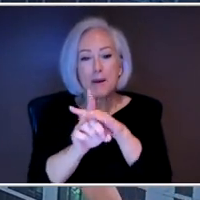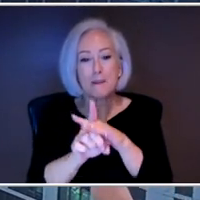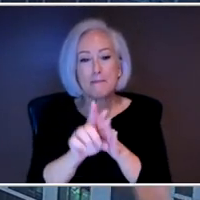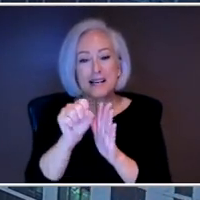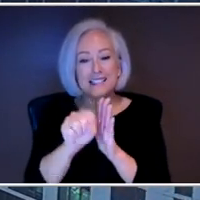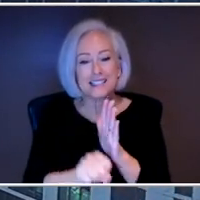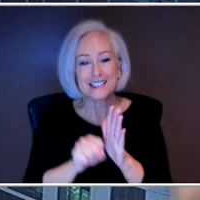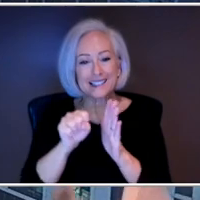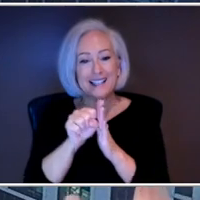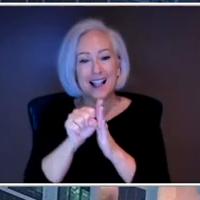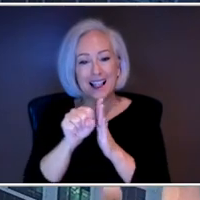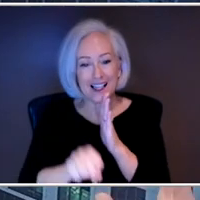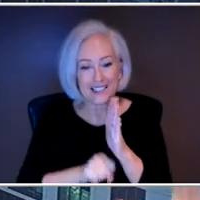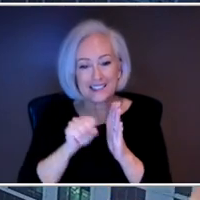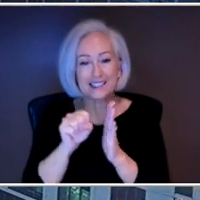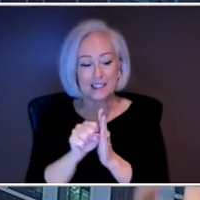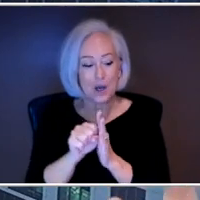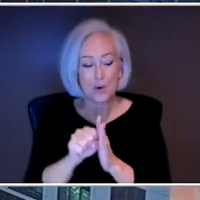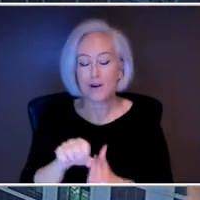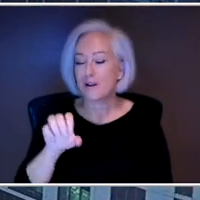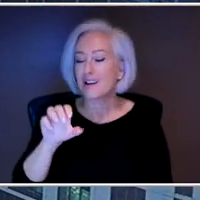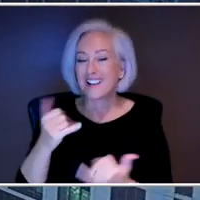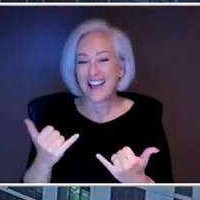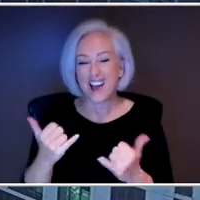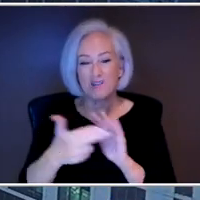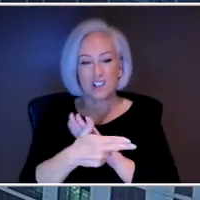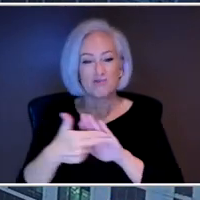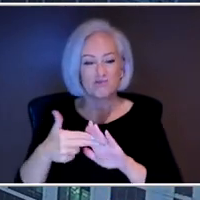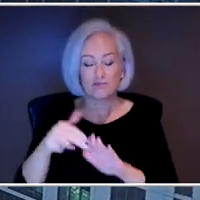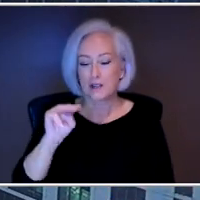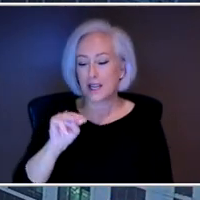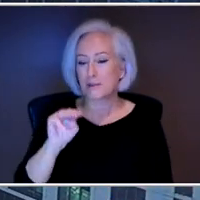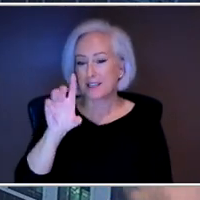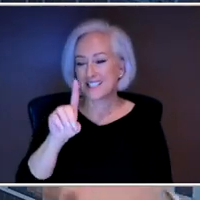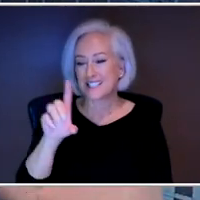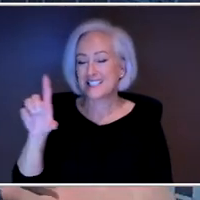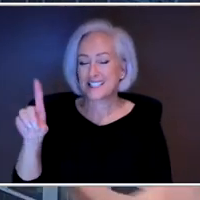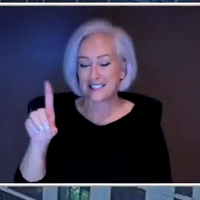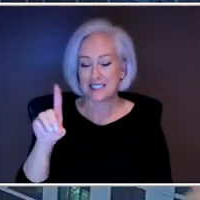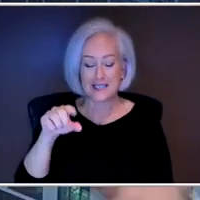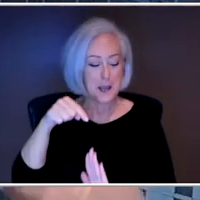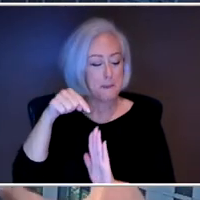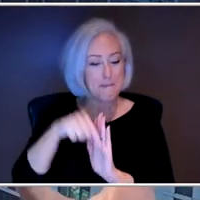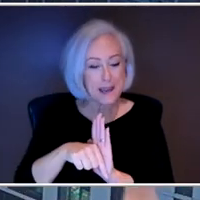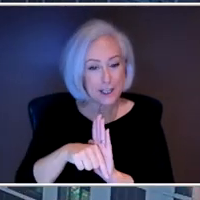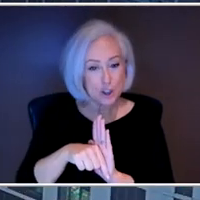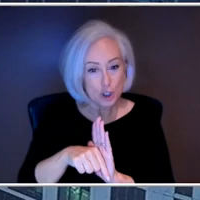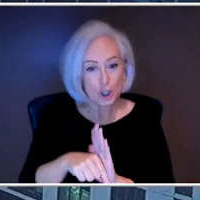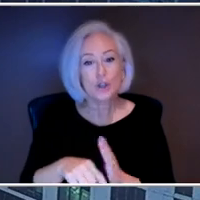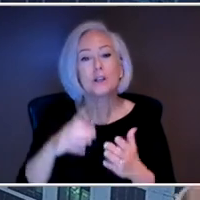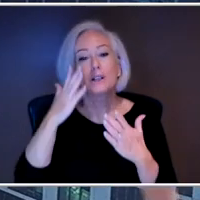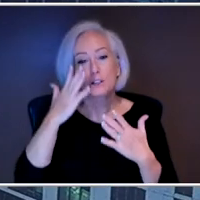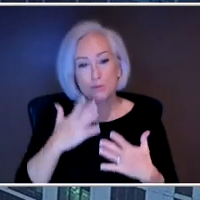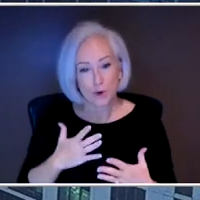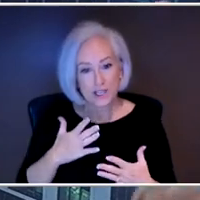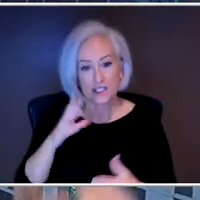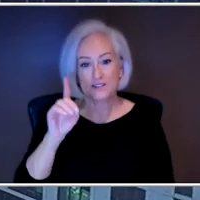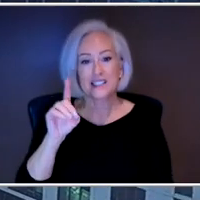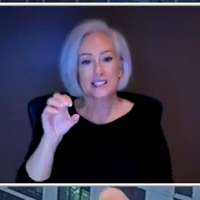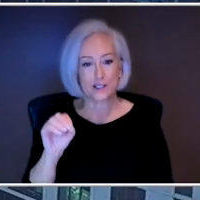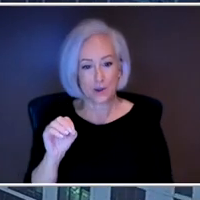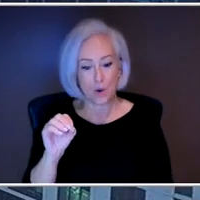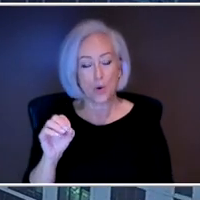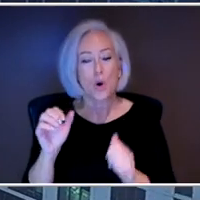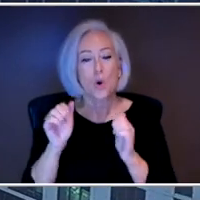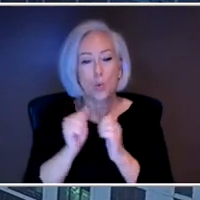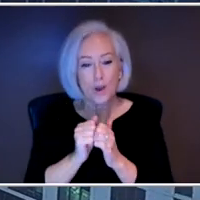depressive disorder is kind of the common depressive disorder that people suffer from. And so, we call them, with a modifier, seasonal pattern. And so, that means they have a seasonal pattern to their